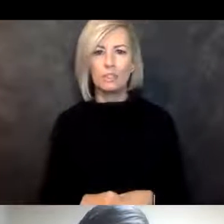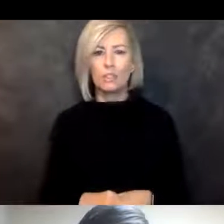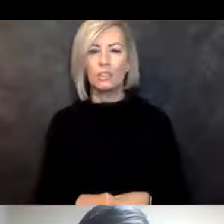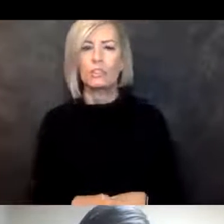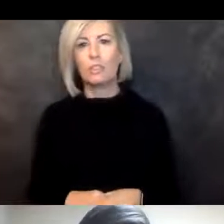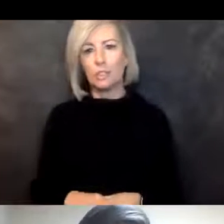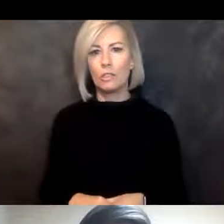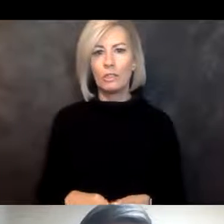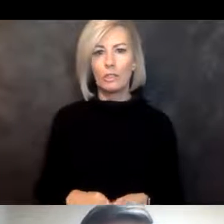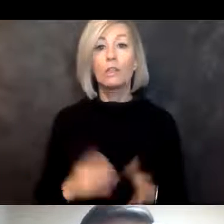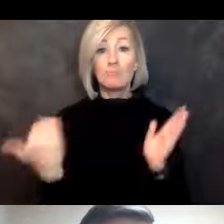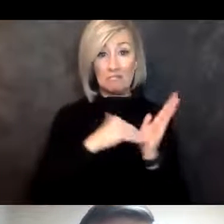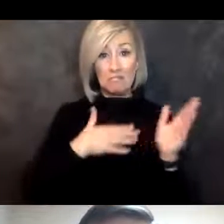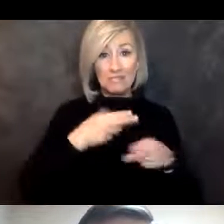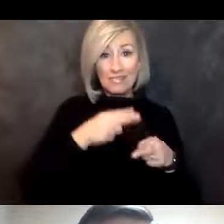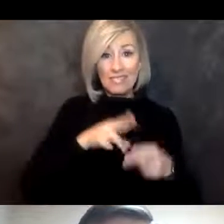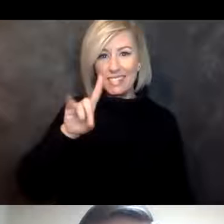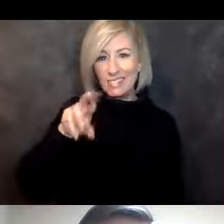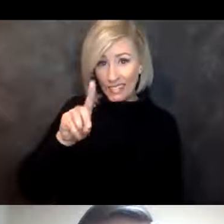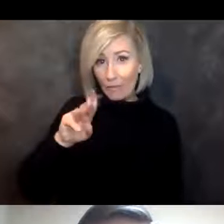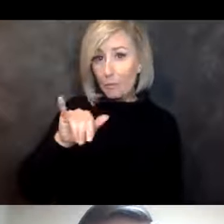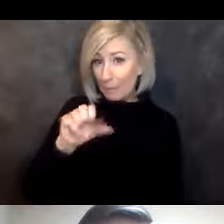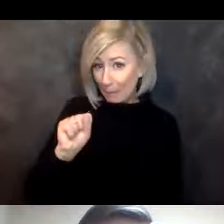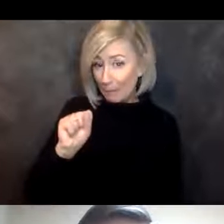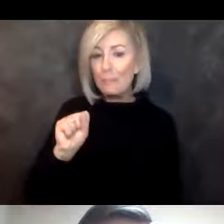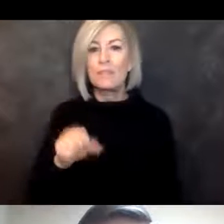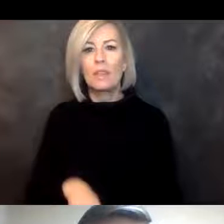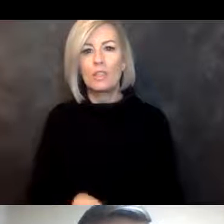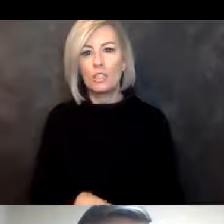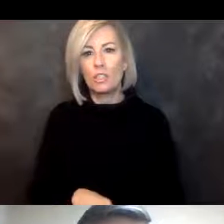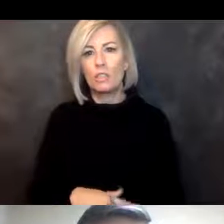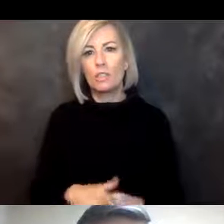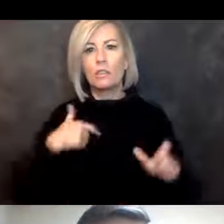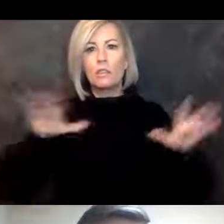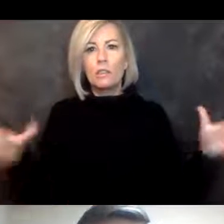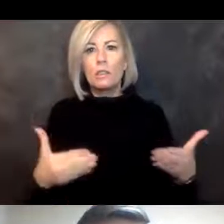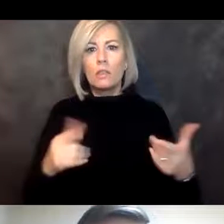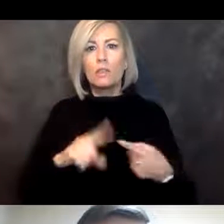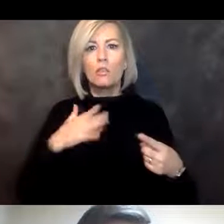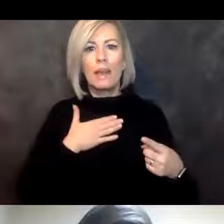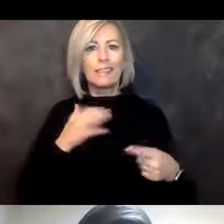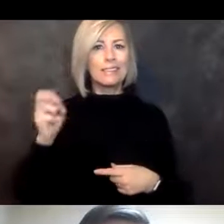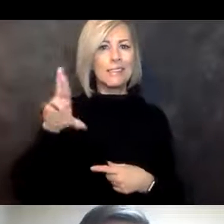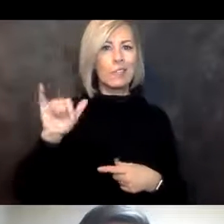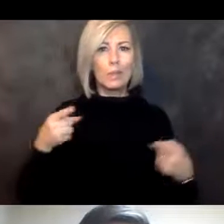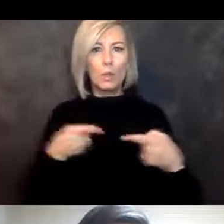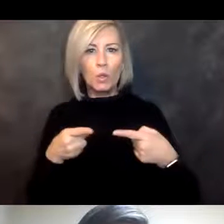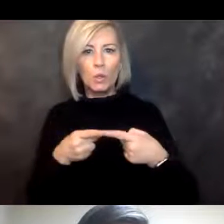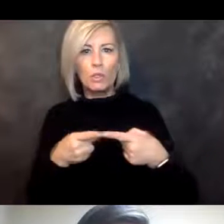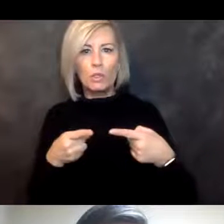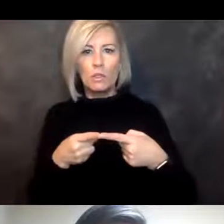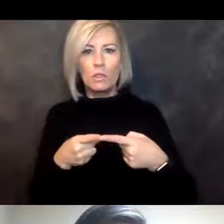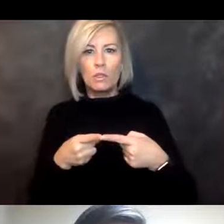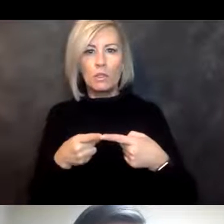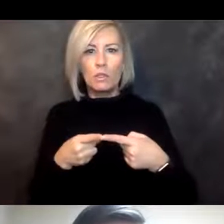Okay so once again my name is David Mays and welcome to our sensory corner here. At Amazing Sensory